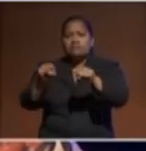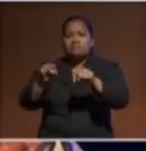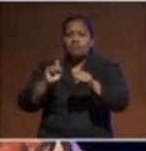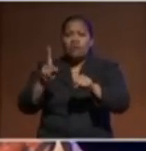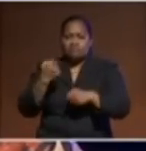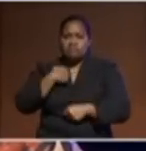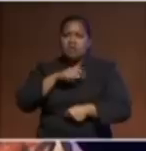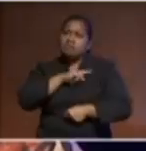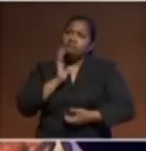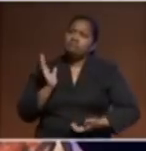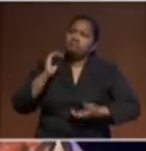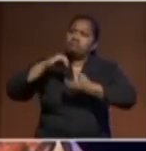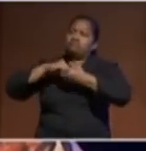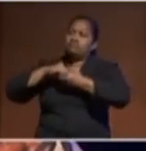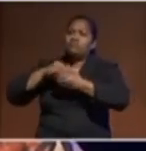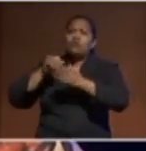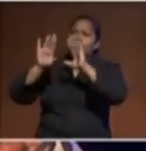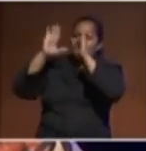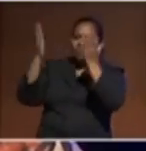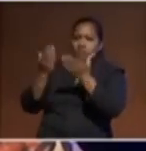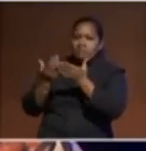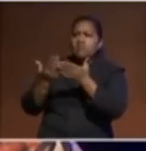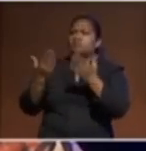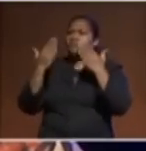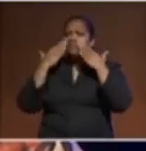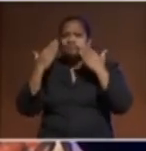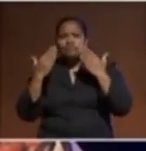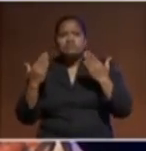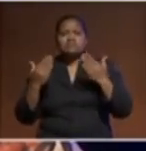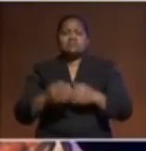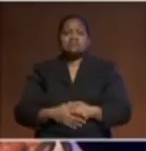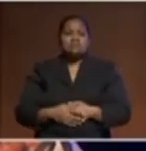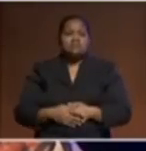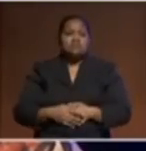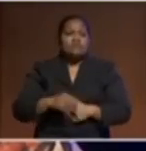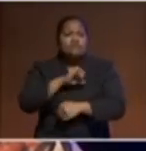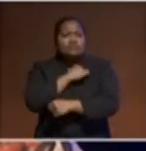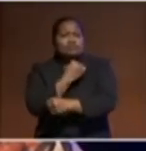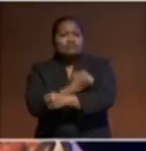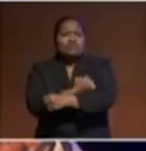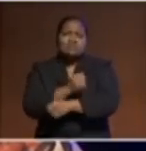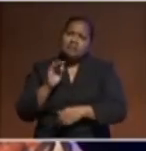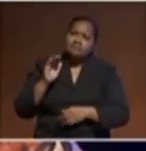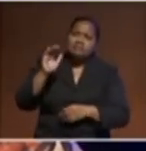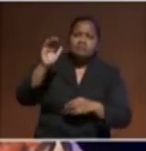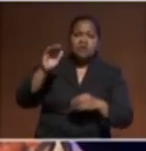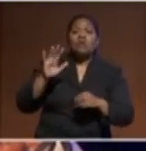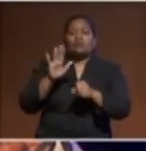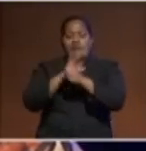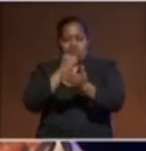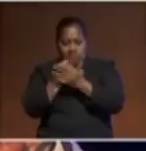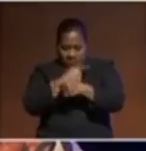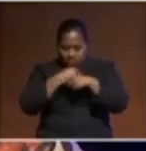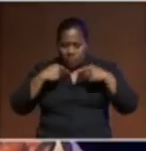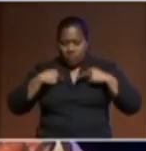world from a position of collective strength and foresight. It will ensure that we work